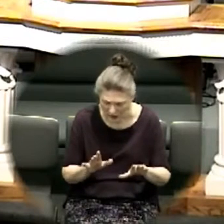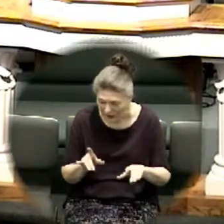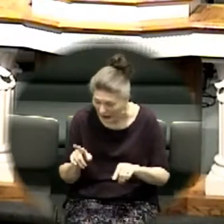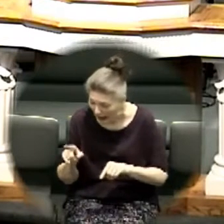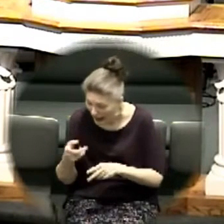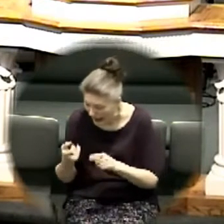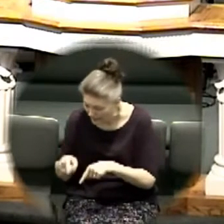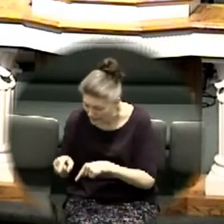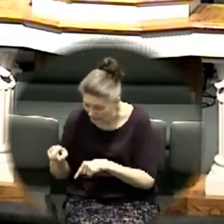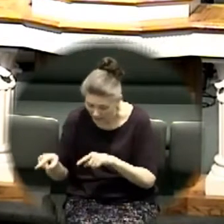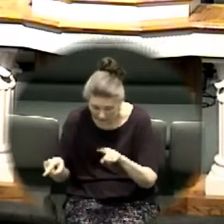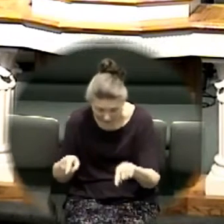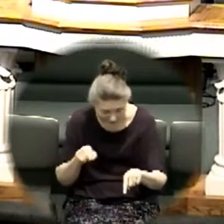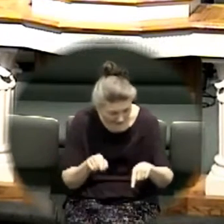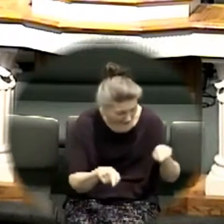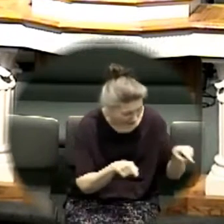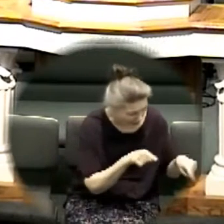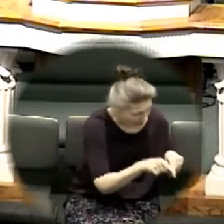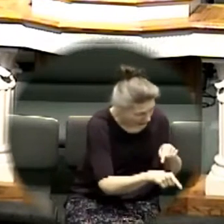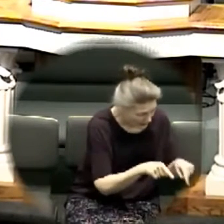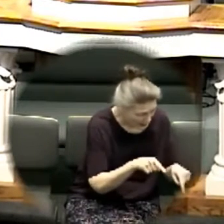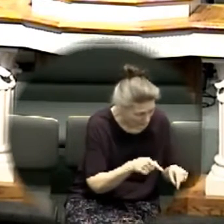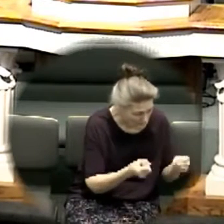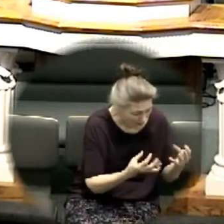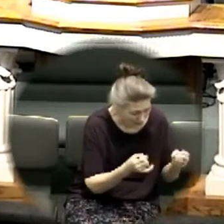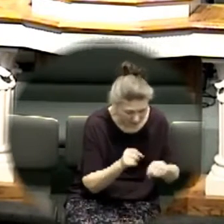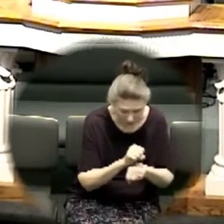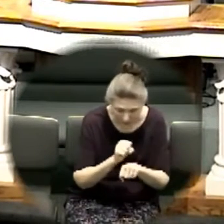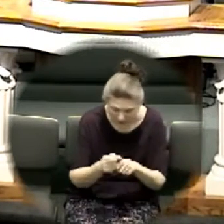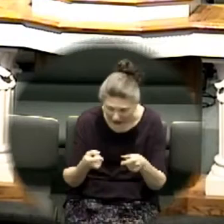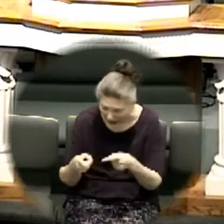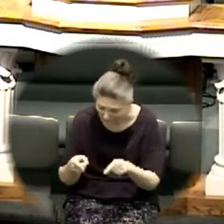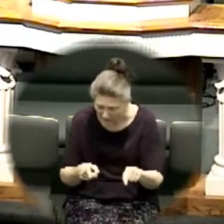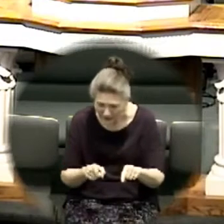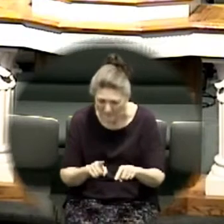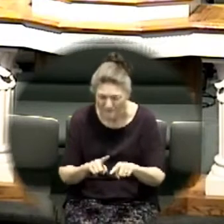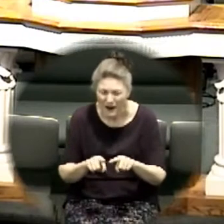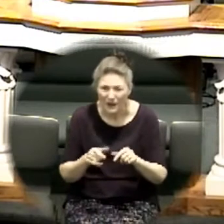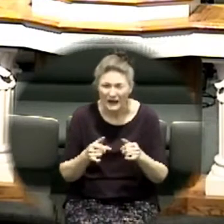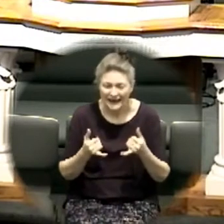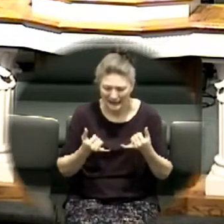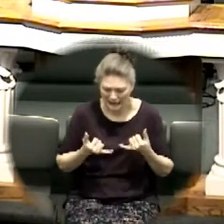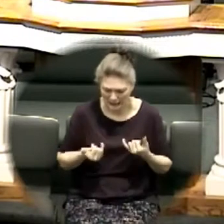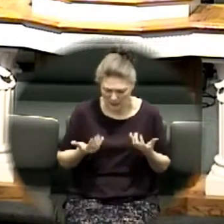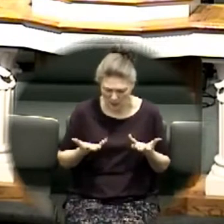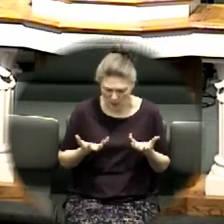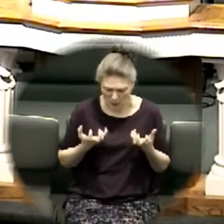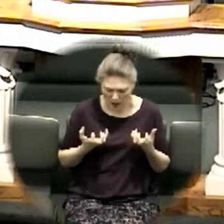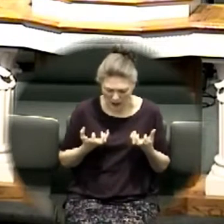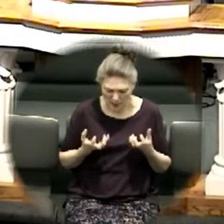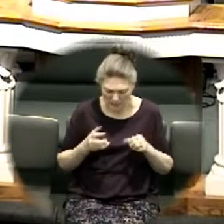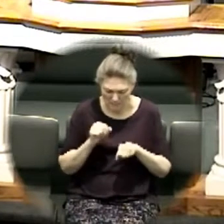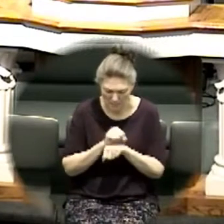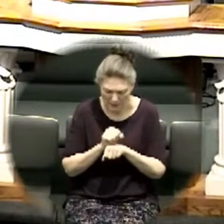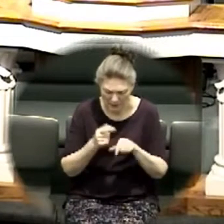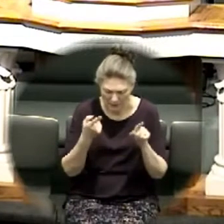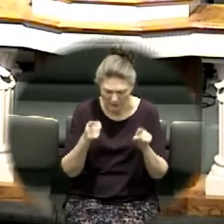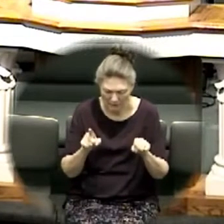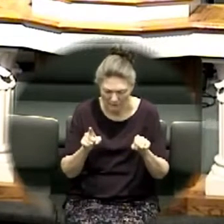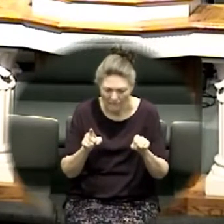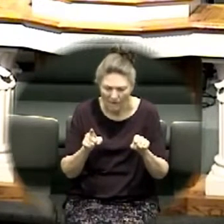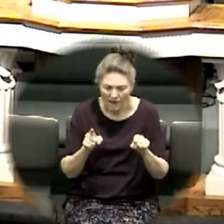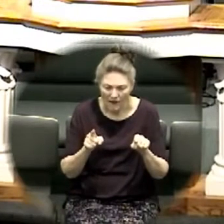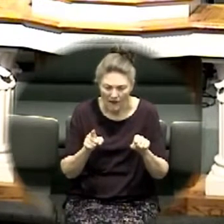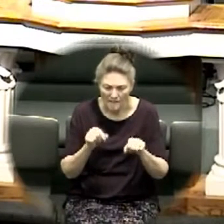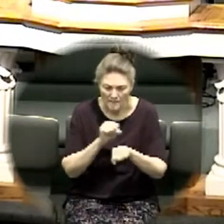miracles and so god we are counting on a miracle today for our elder today god we ask you for virtue to